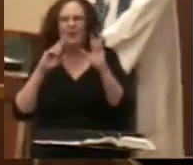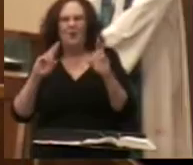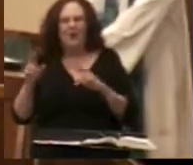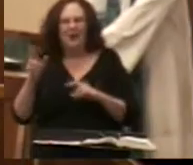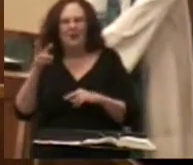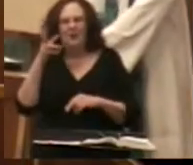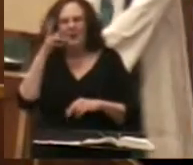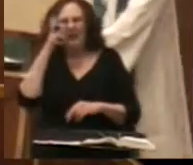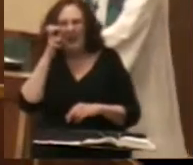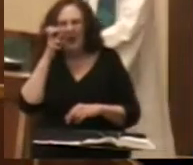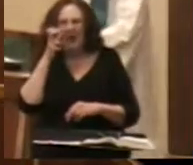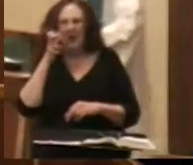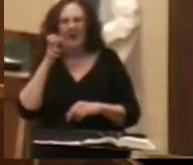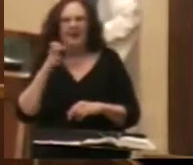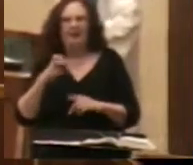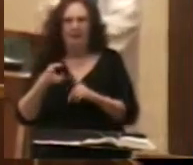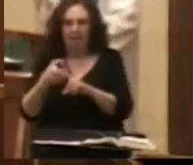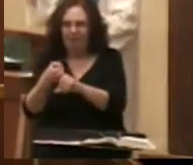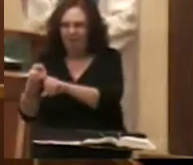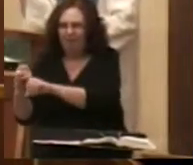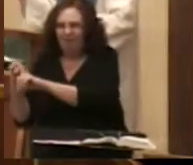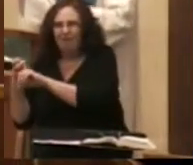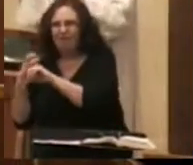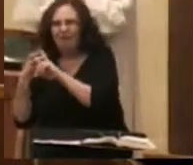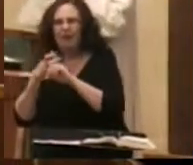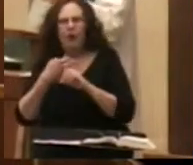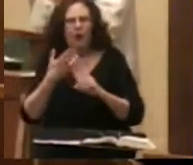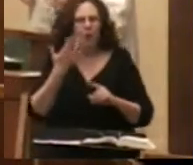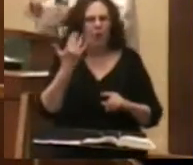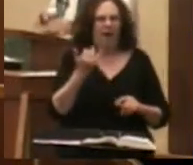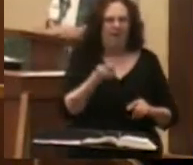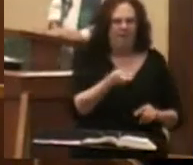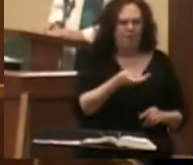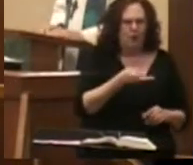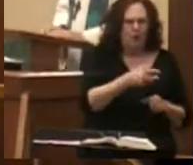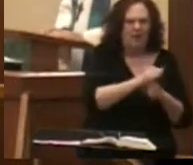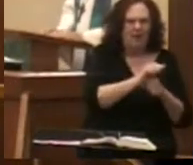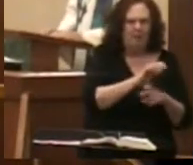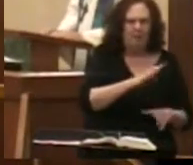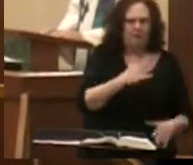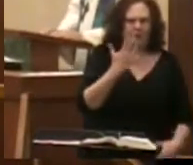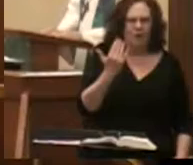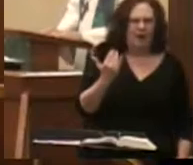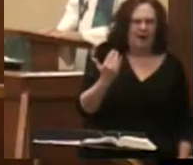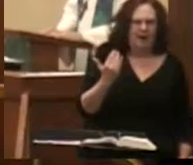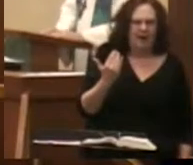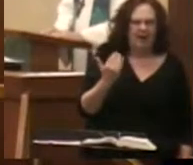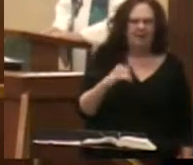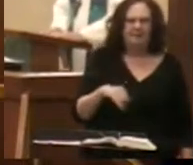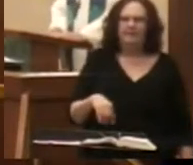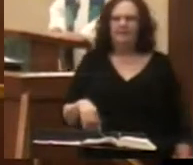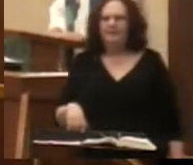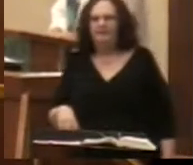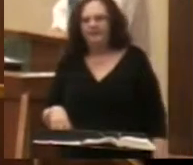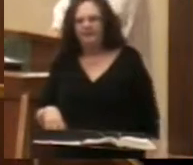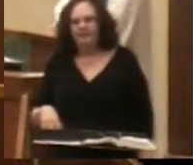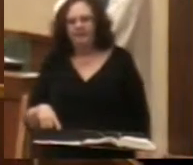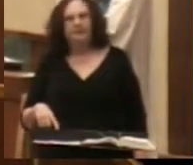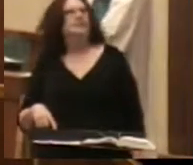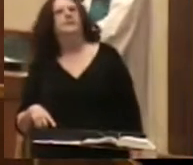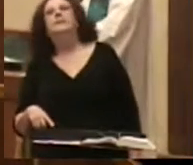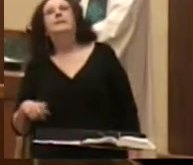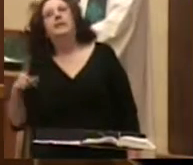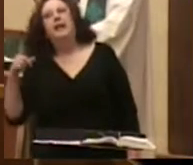so few laborers? Well, it's because of what Jesus says next, and we get a taste of that this morning. It's because